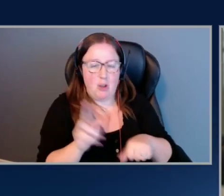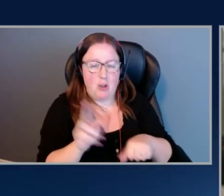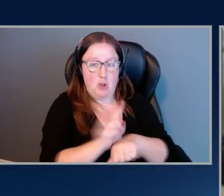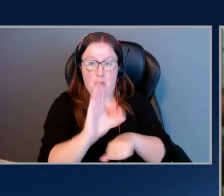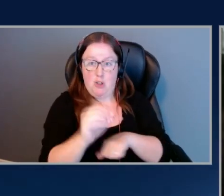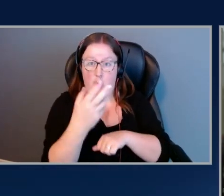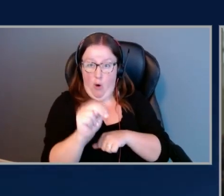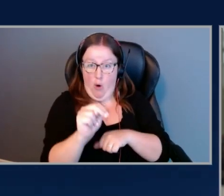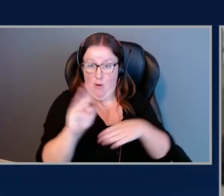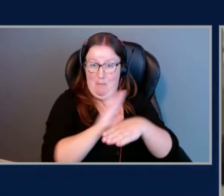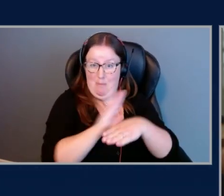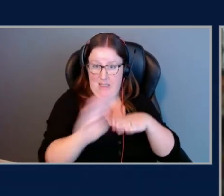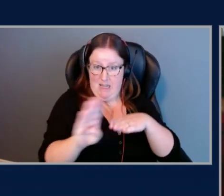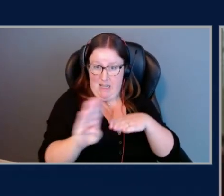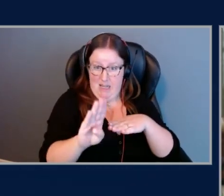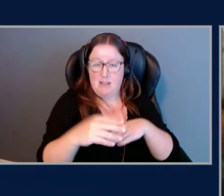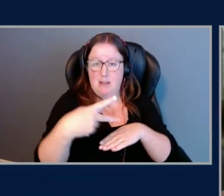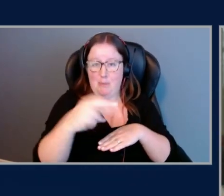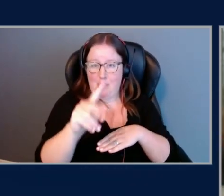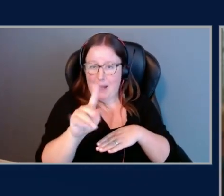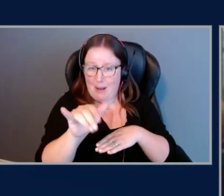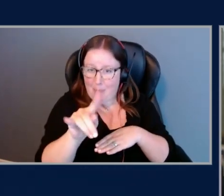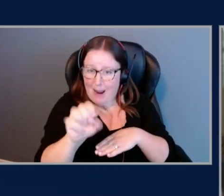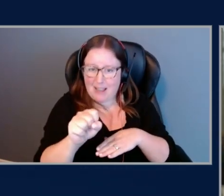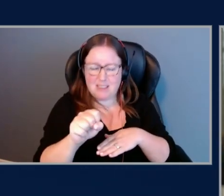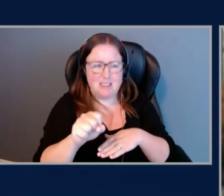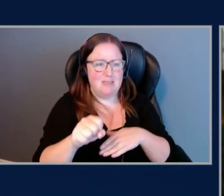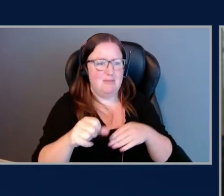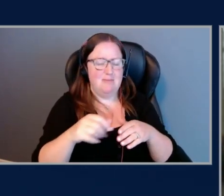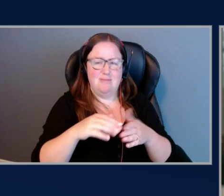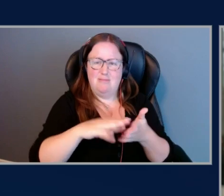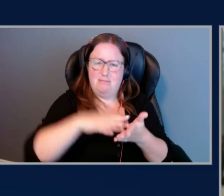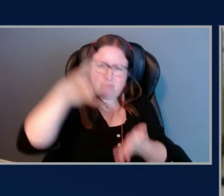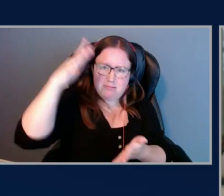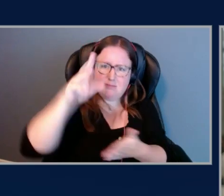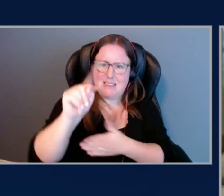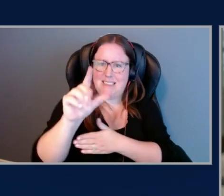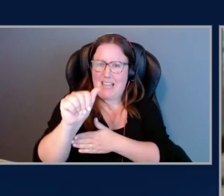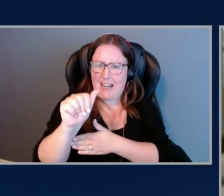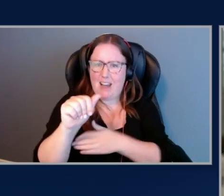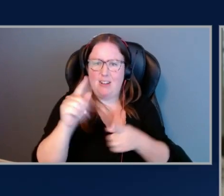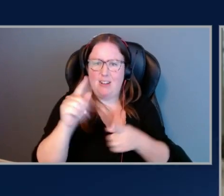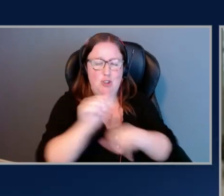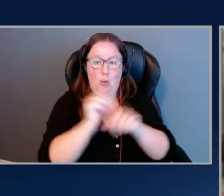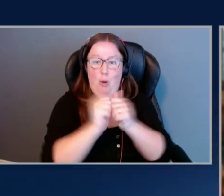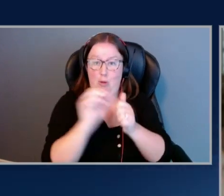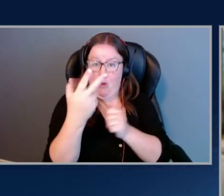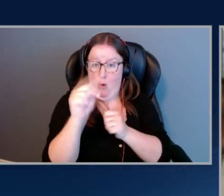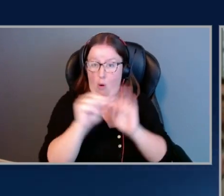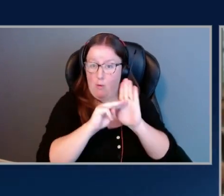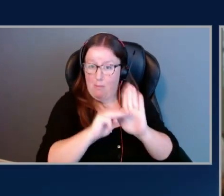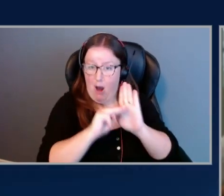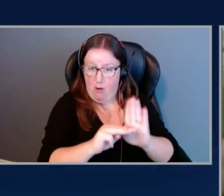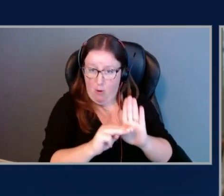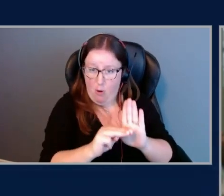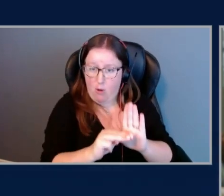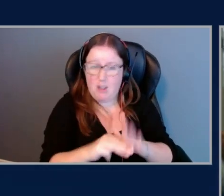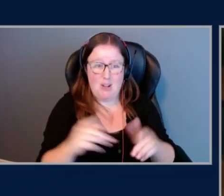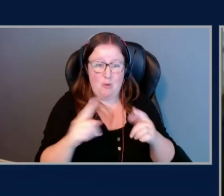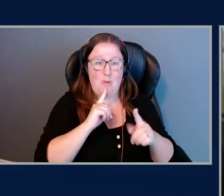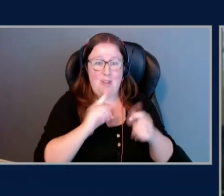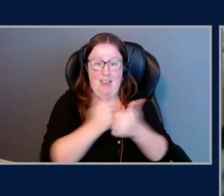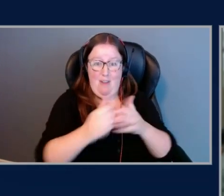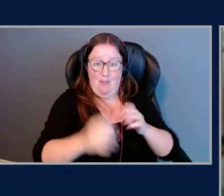own enterprise petabytes or exabytes of data to, you know, work with your own models internally and have it all be secure in